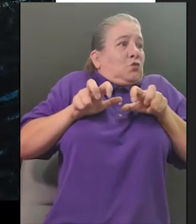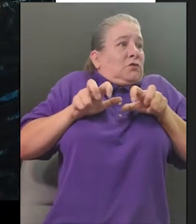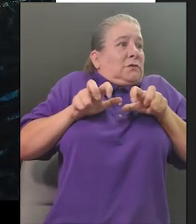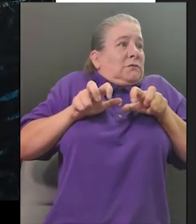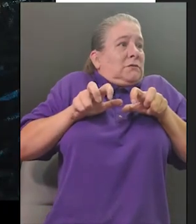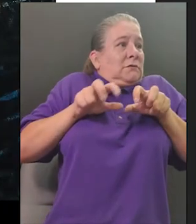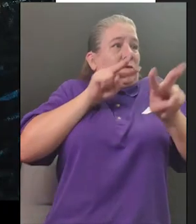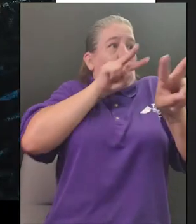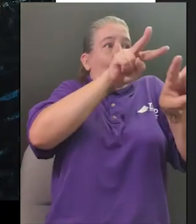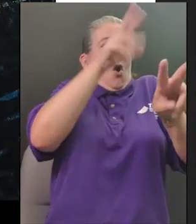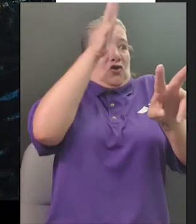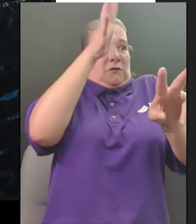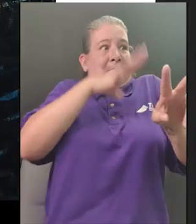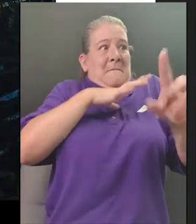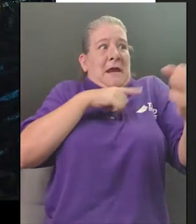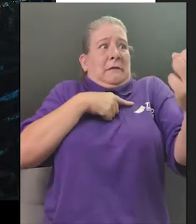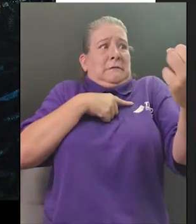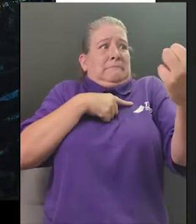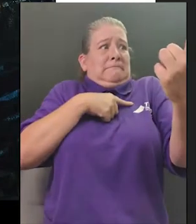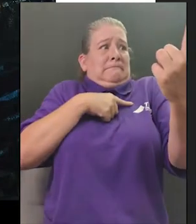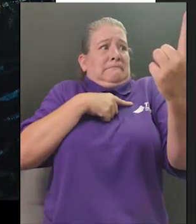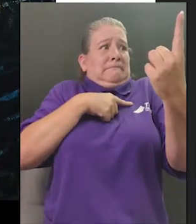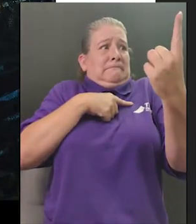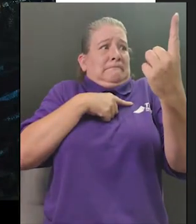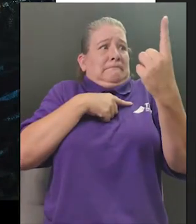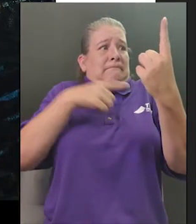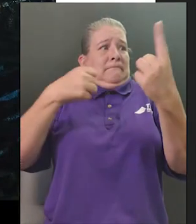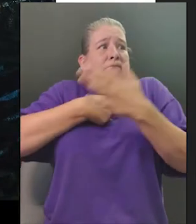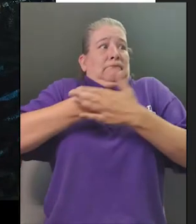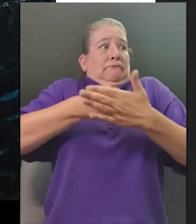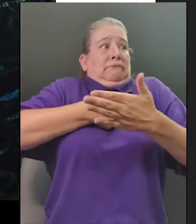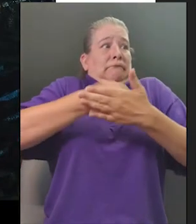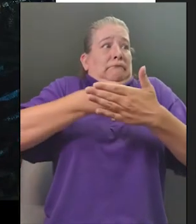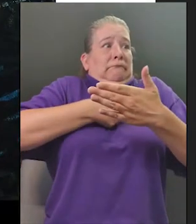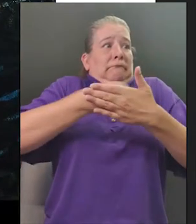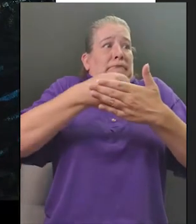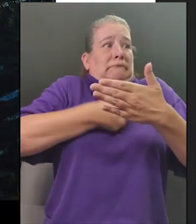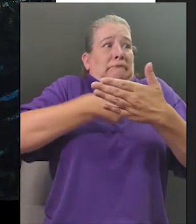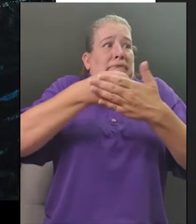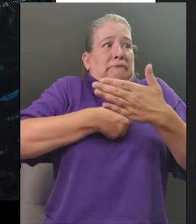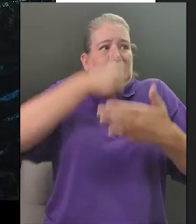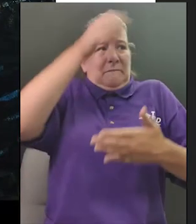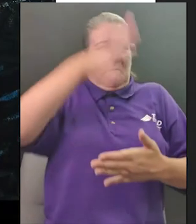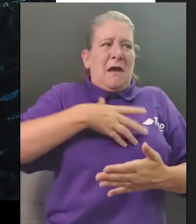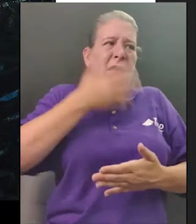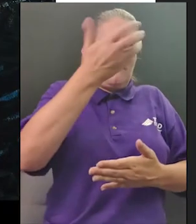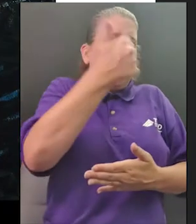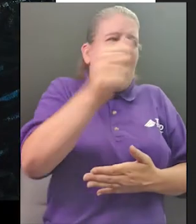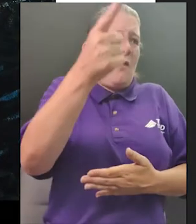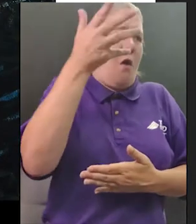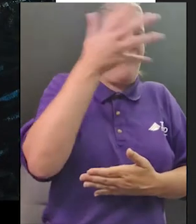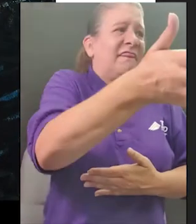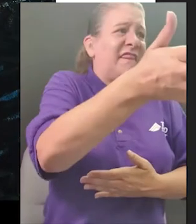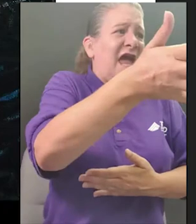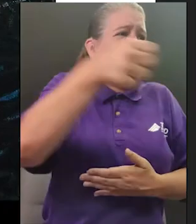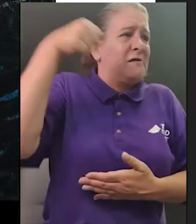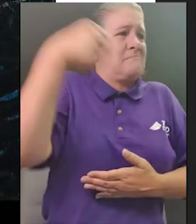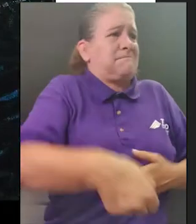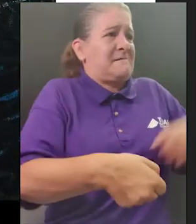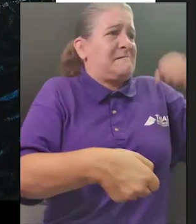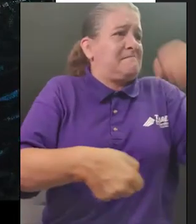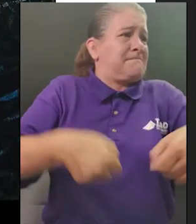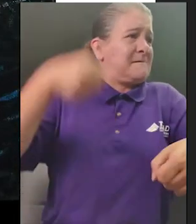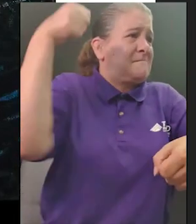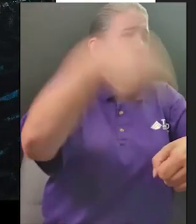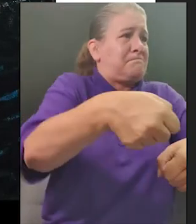she watched the man head towards her her heart hammered her chest is anyone there the